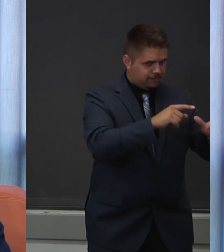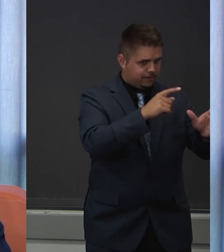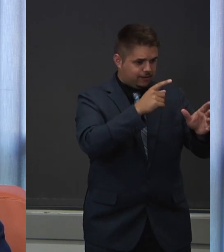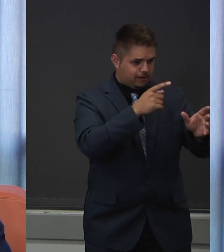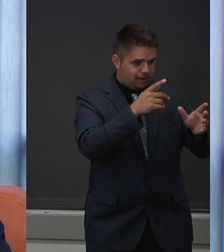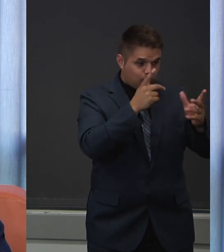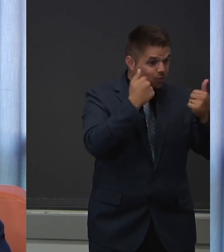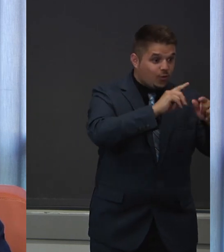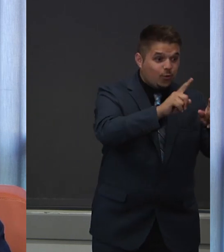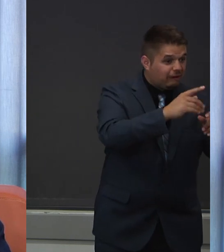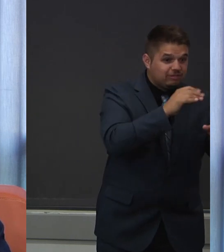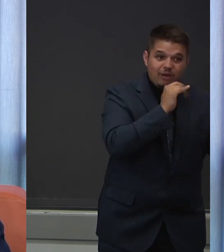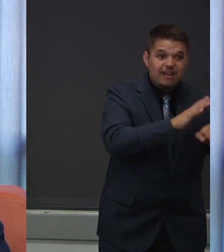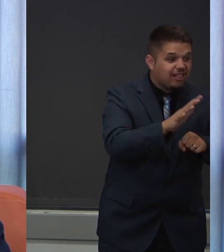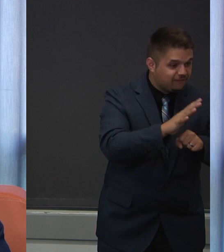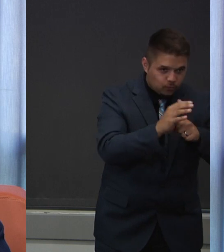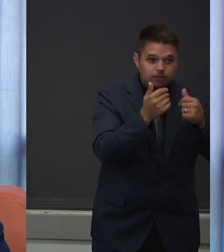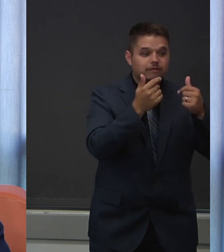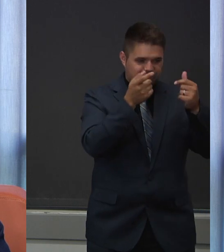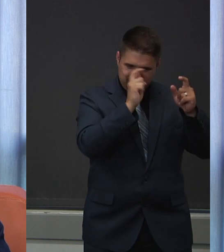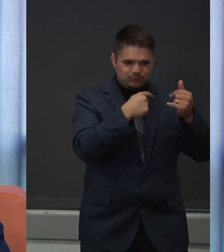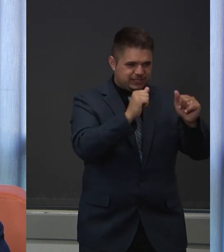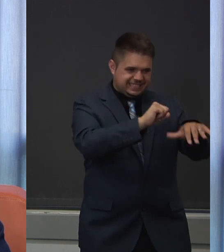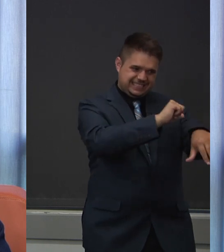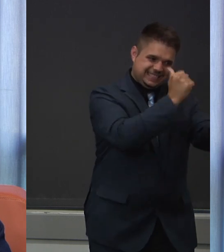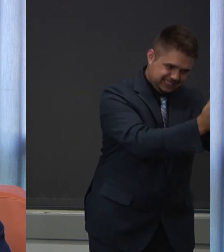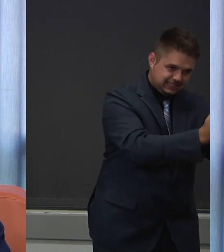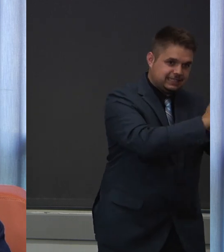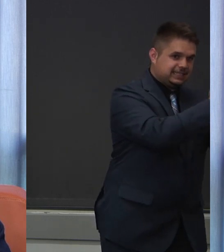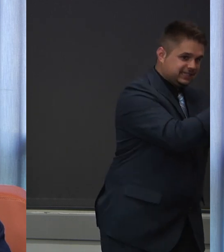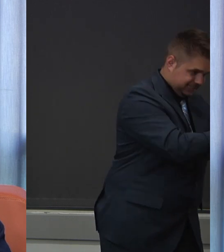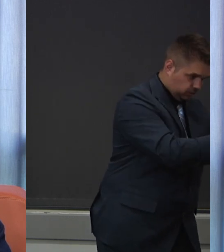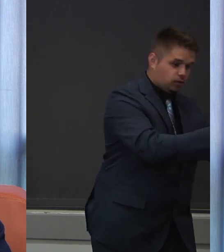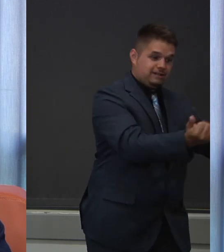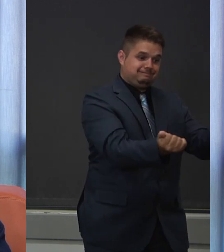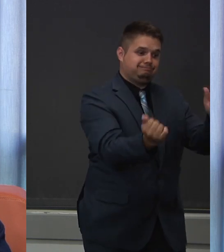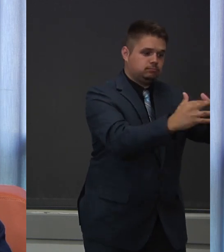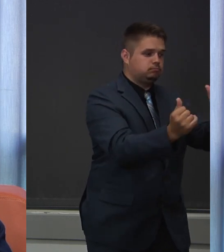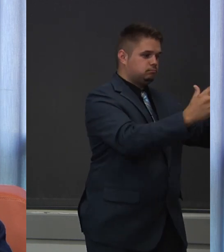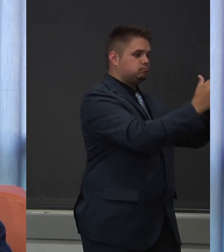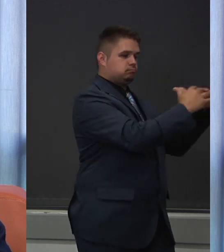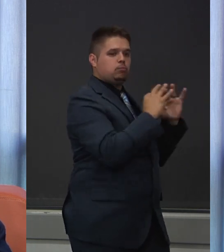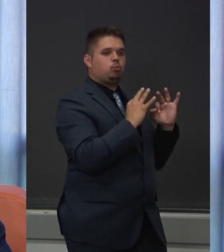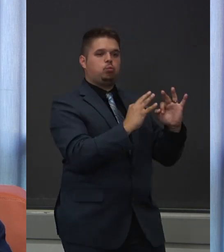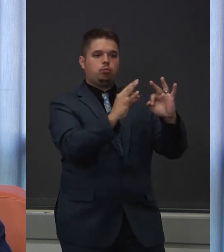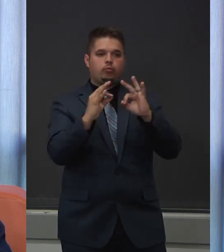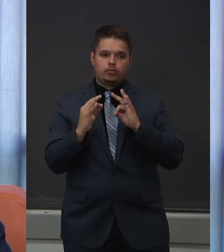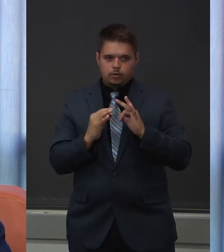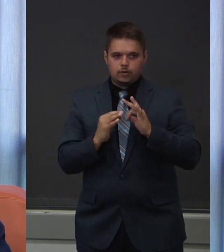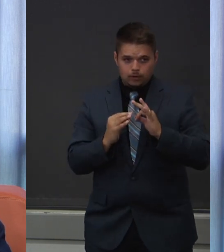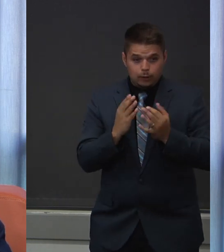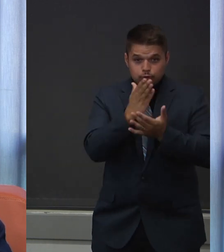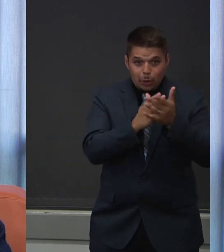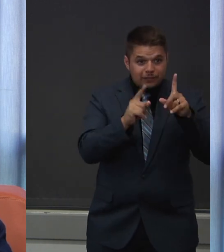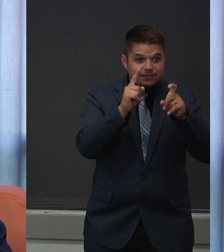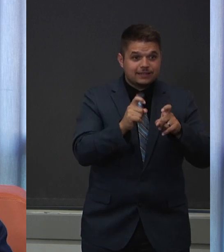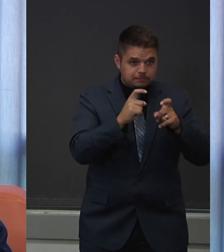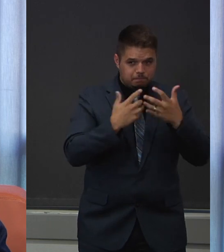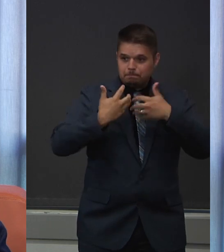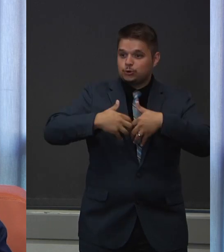Latinx communities. And we have also distributed some testing machines to parts of the state